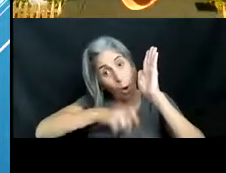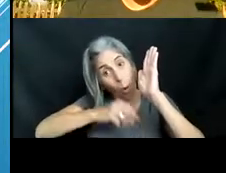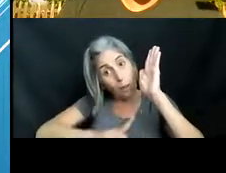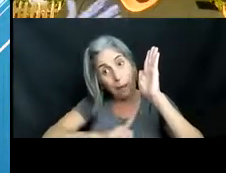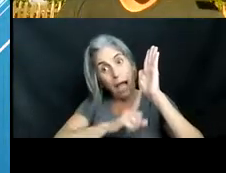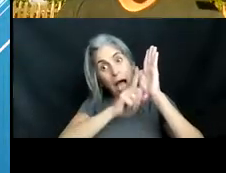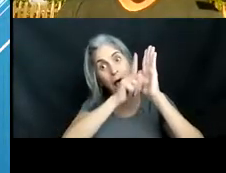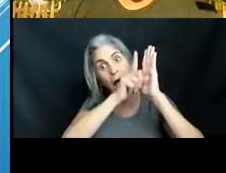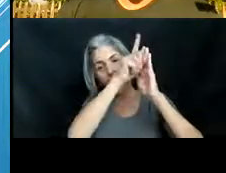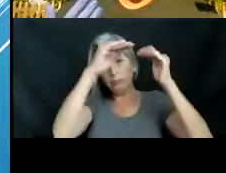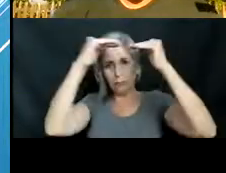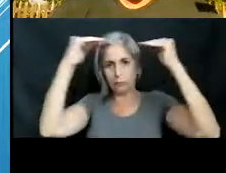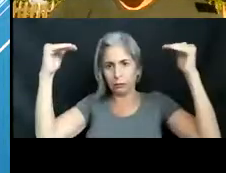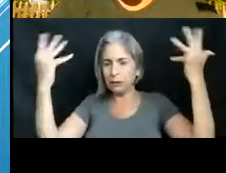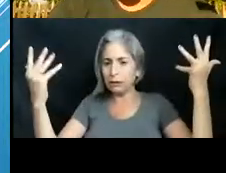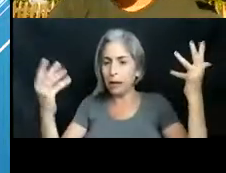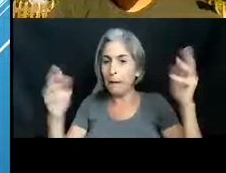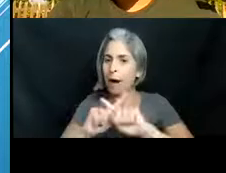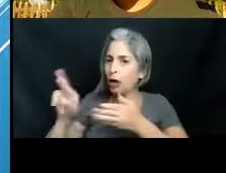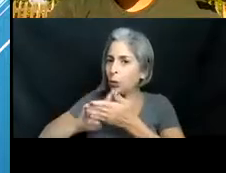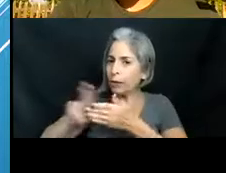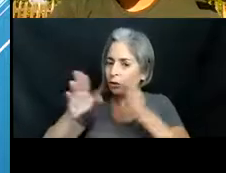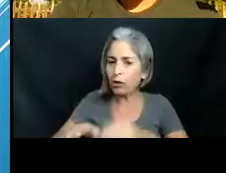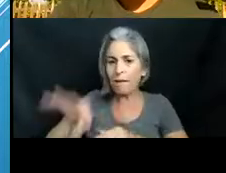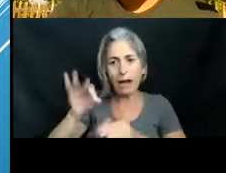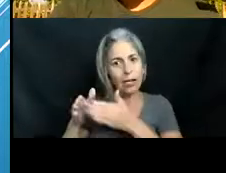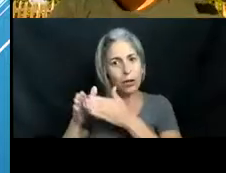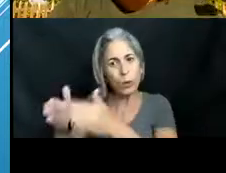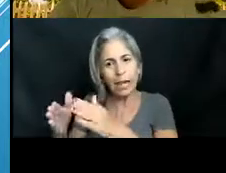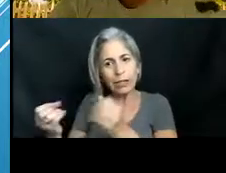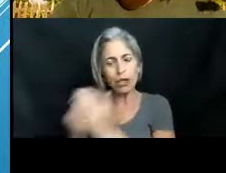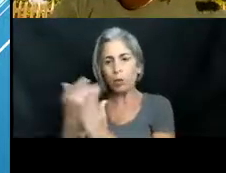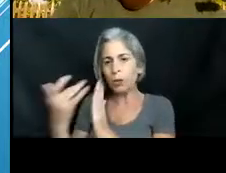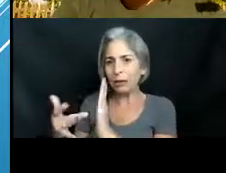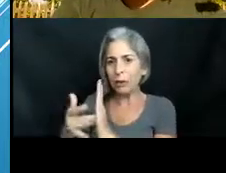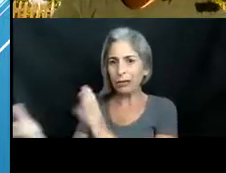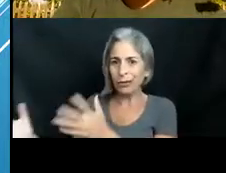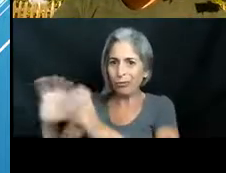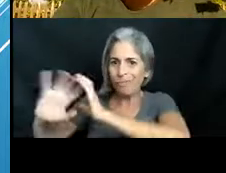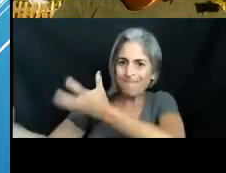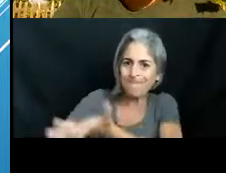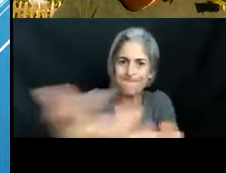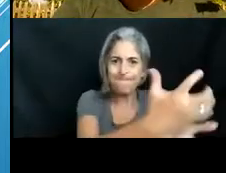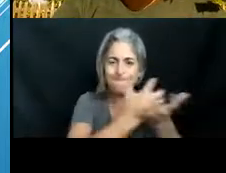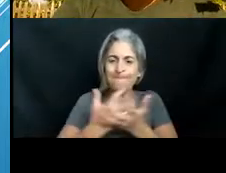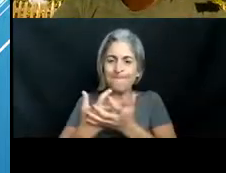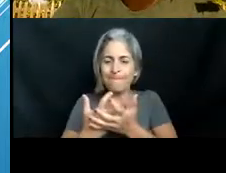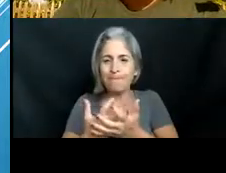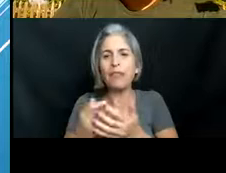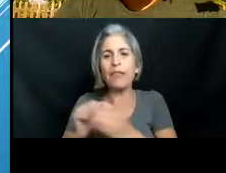it's very interesting that researchers are finding new ways and new techniques to catch them. Oops. I think we have a few chats.